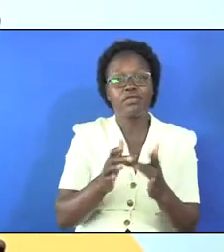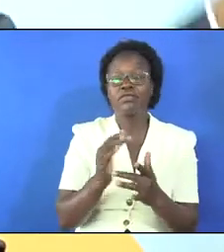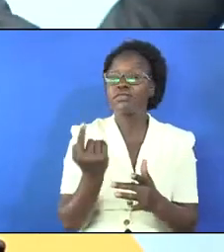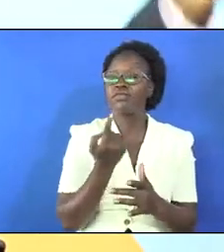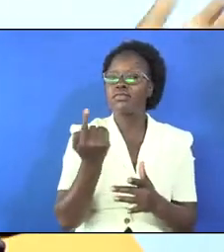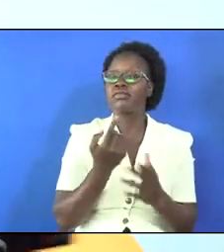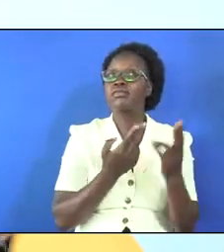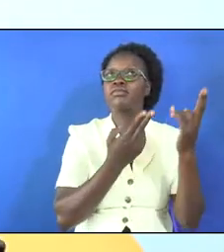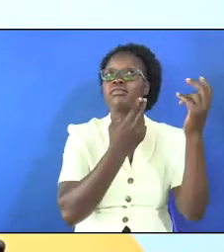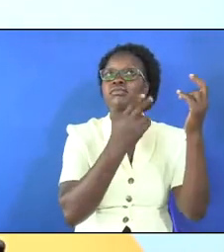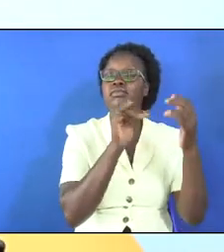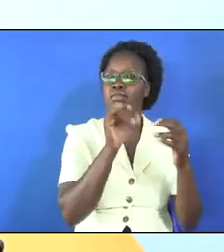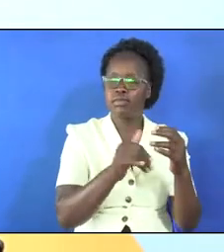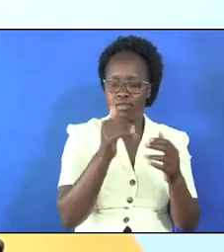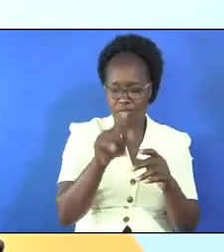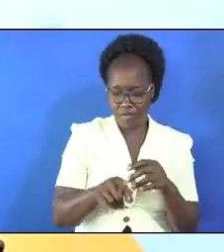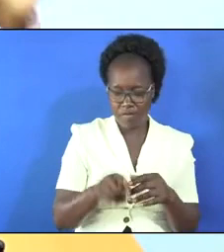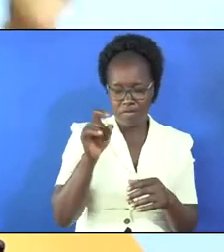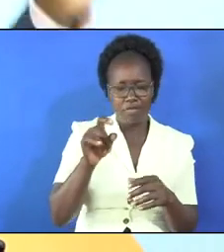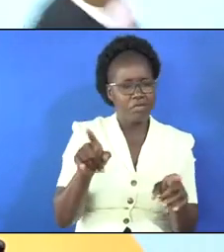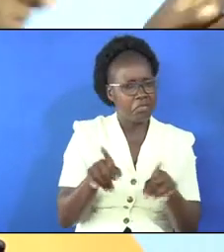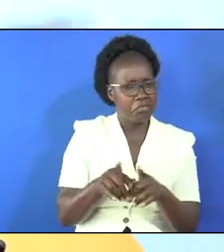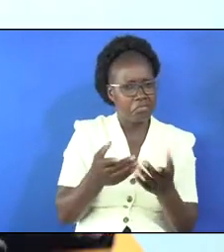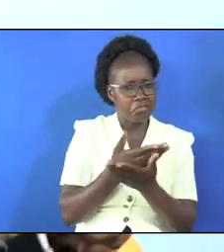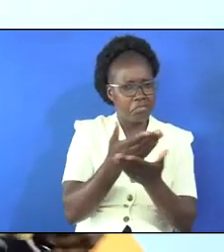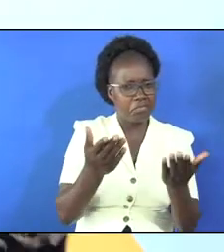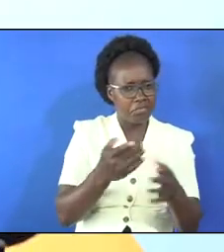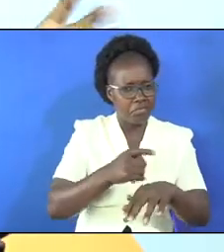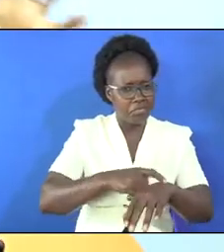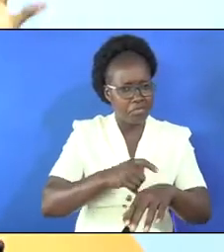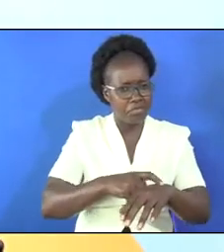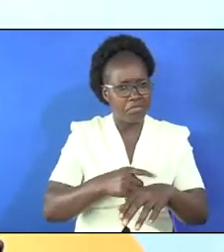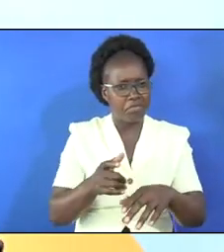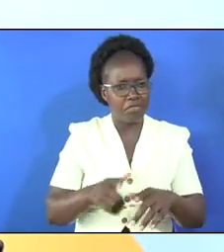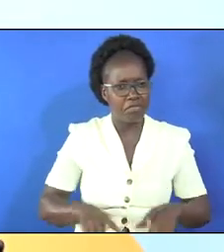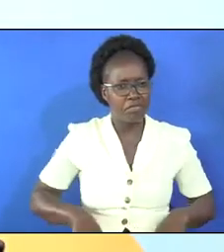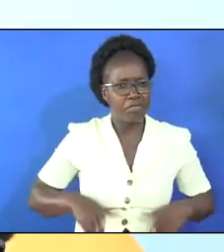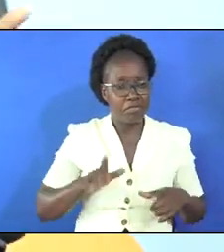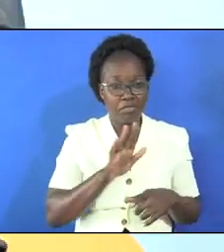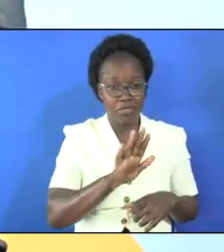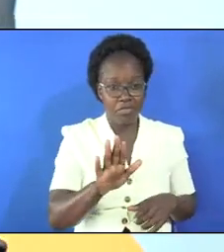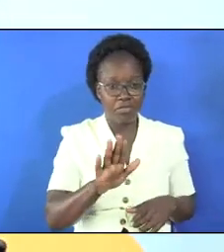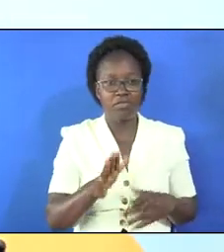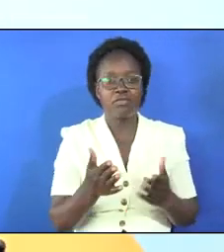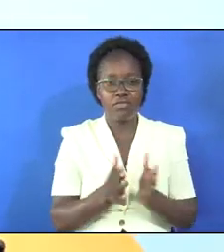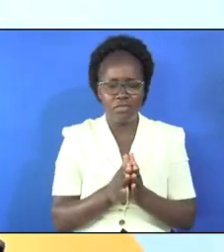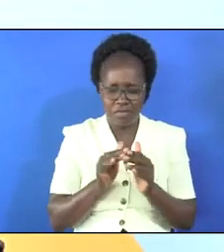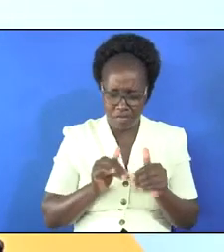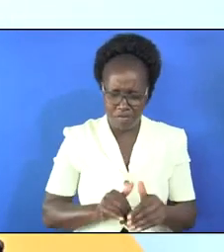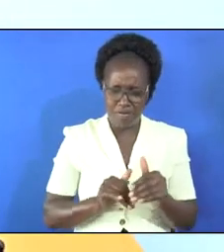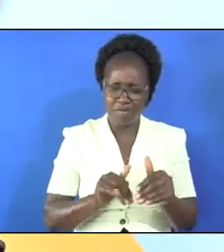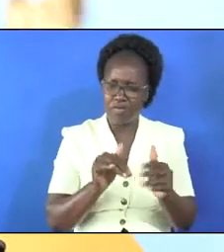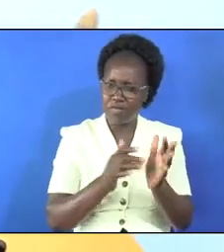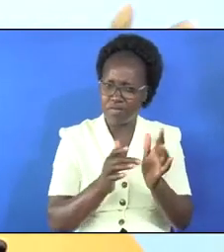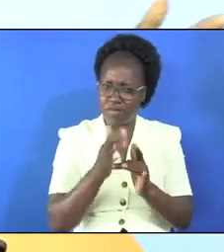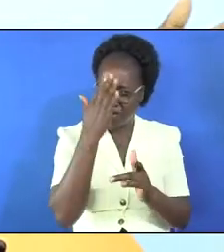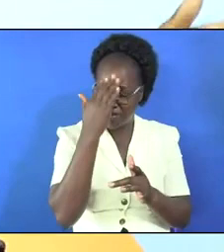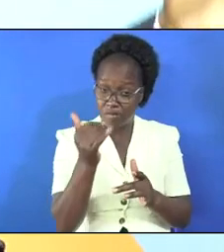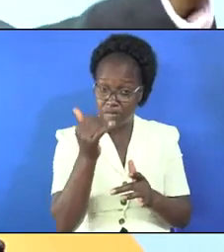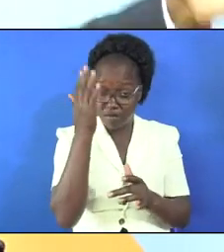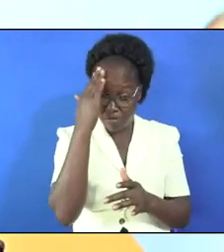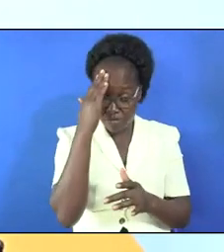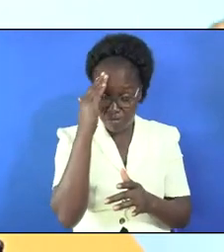is the only hope that they needed even at this time of their lives they have been following him because they